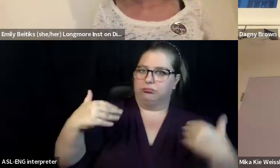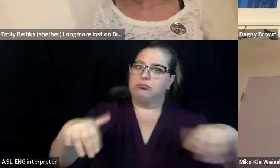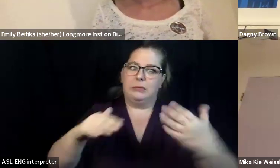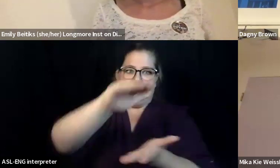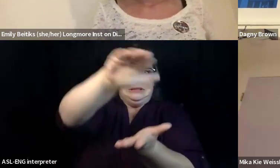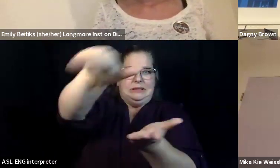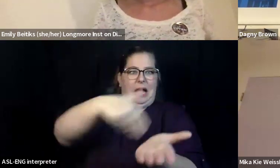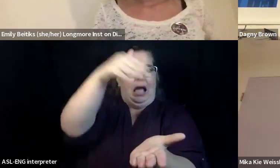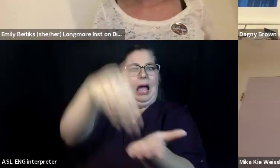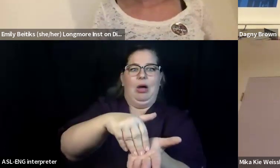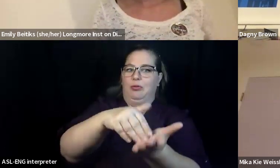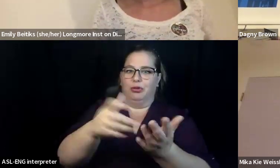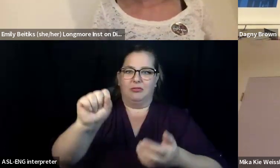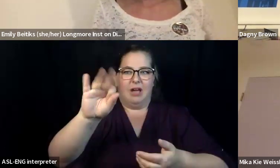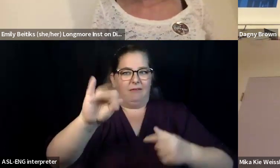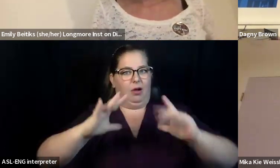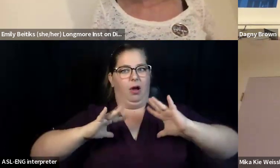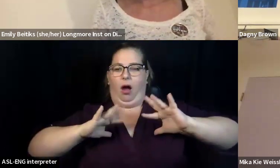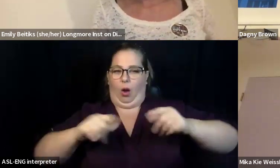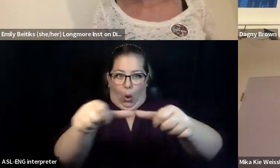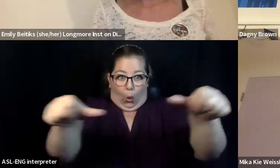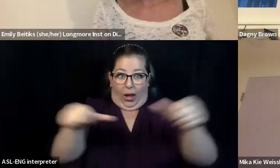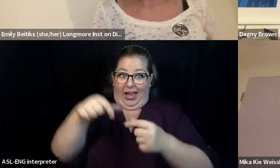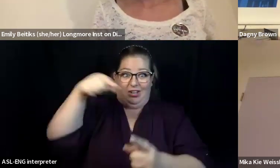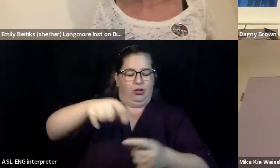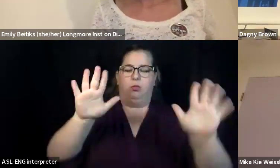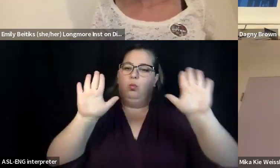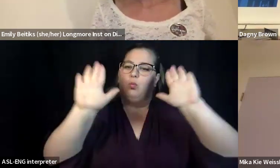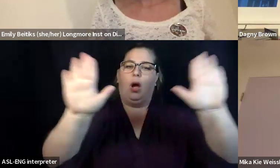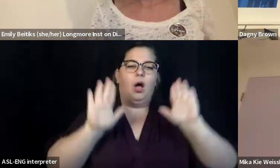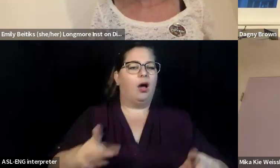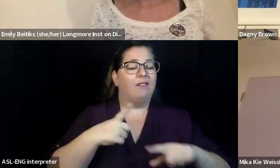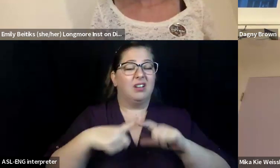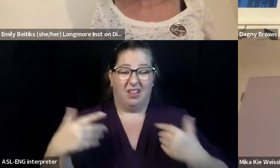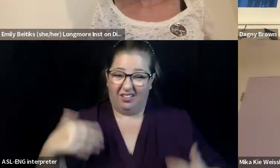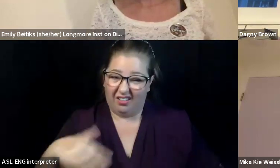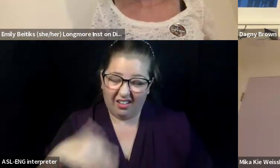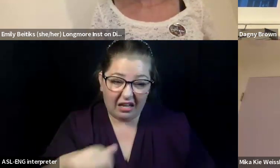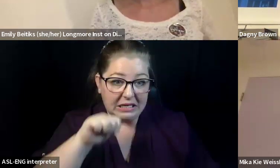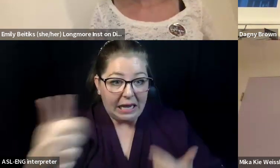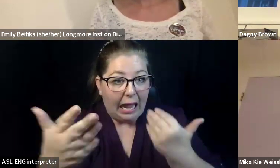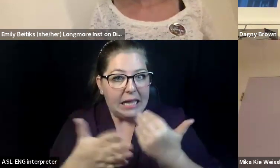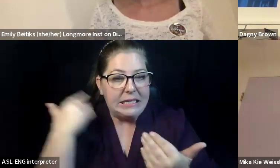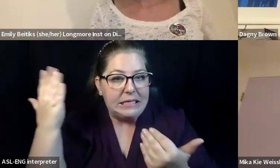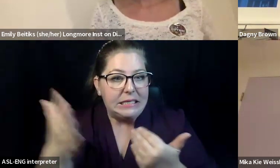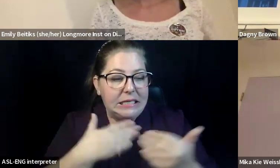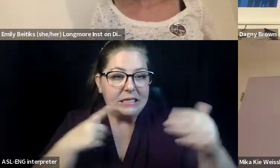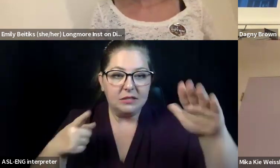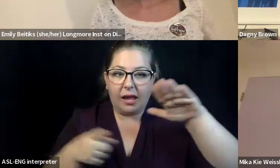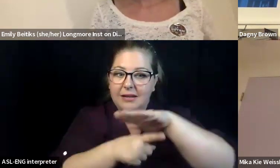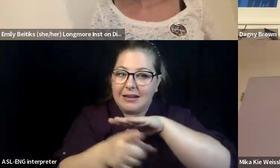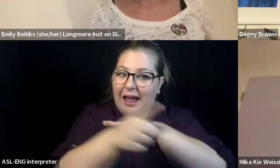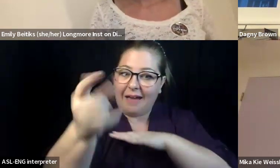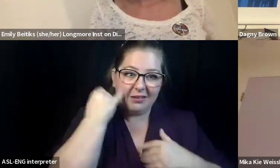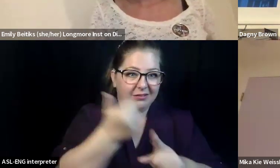difficult place to navigate with the disability. The, the elevators tend to not be